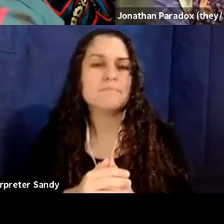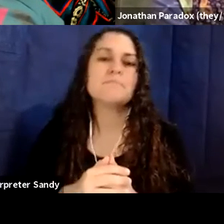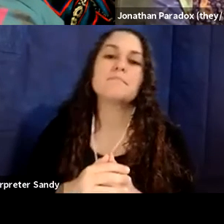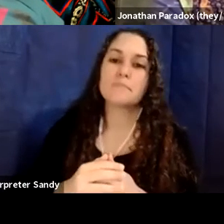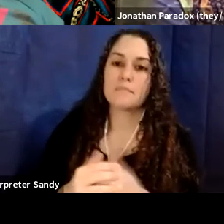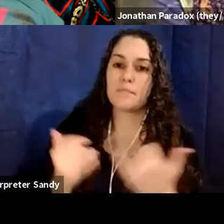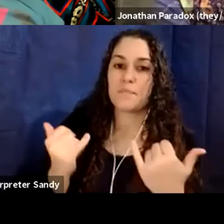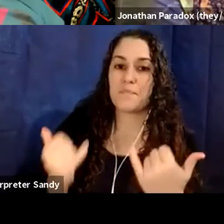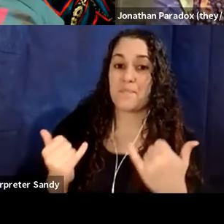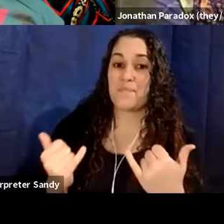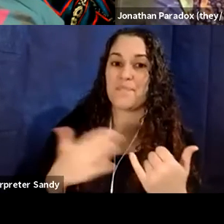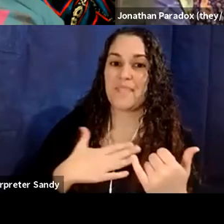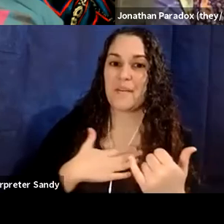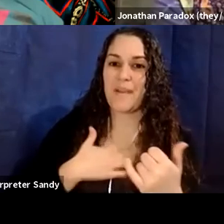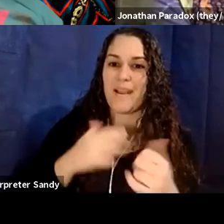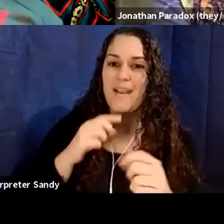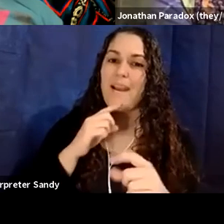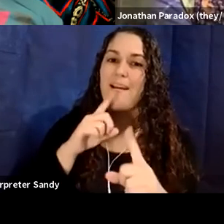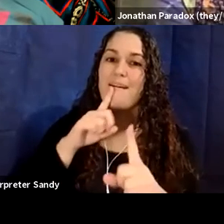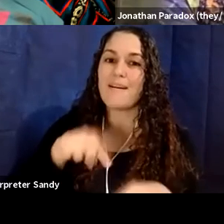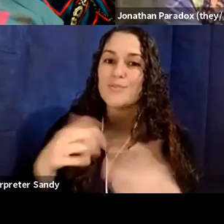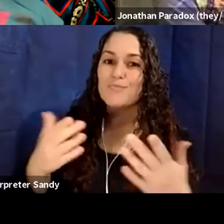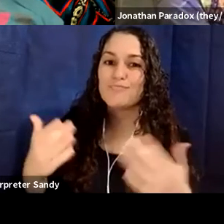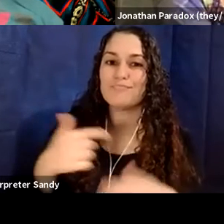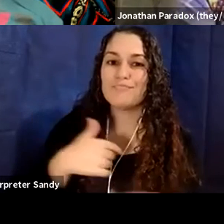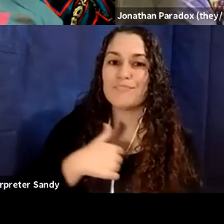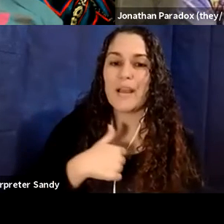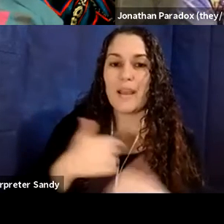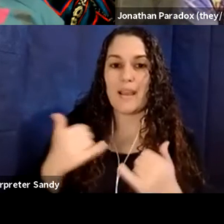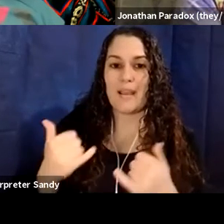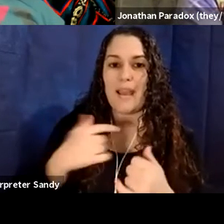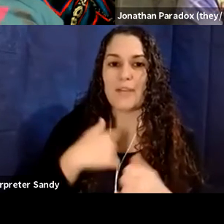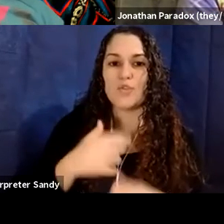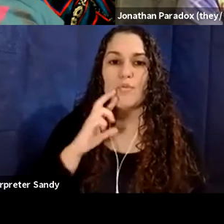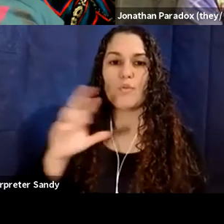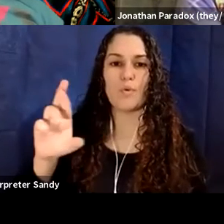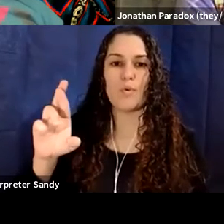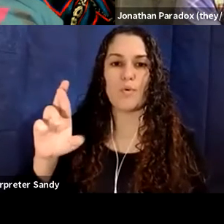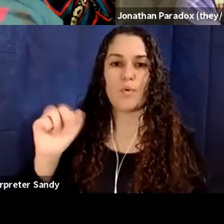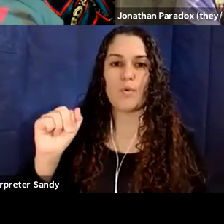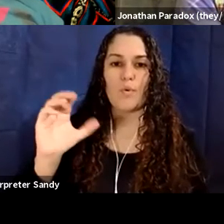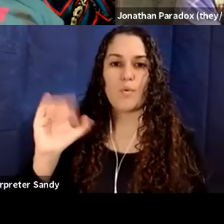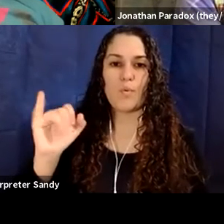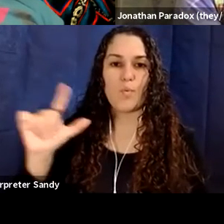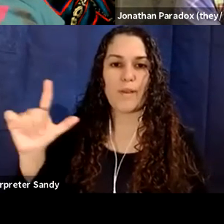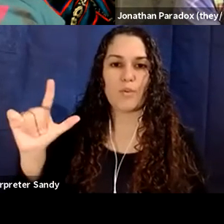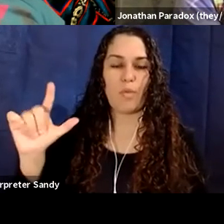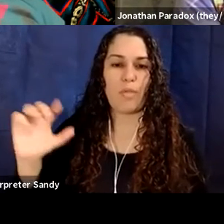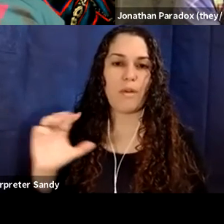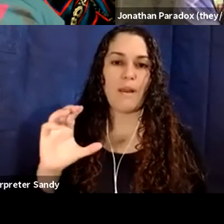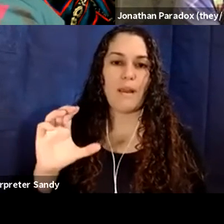right now, my answer tends to be that my disability is racial capitalism, um, which is speaking to